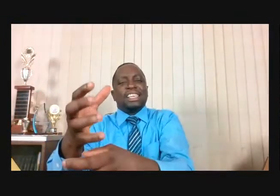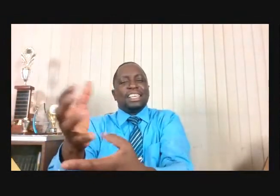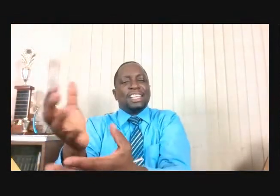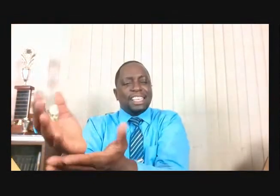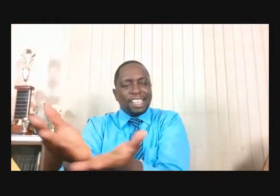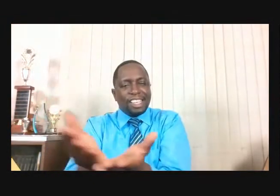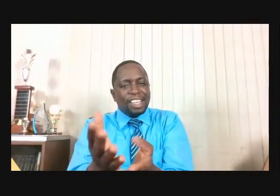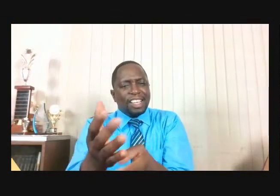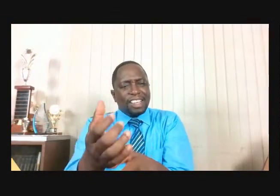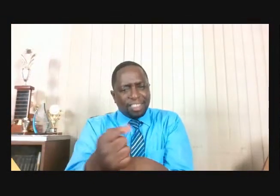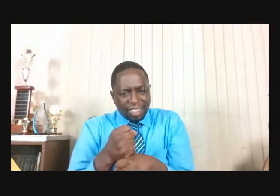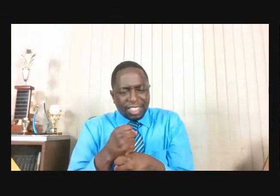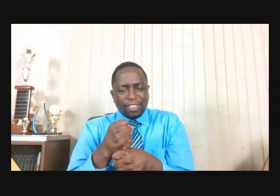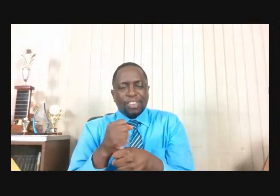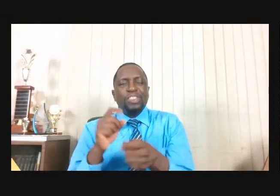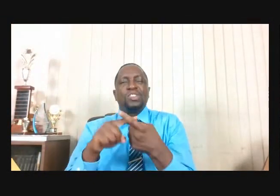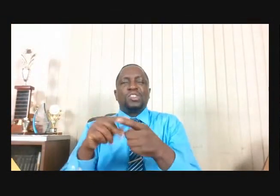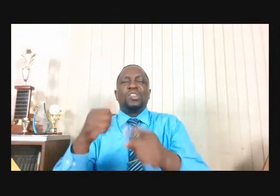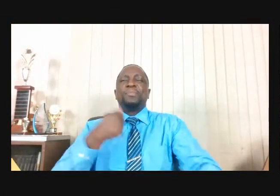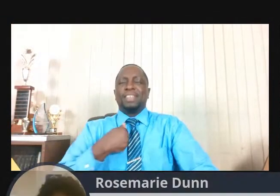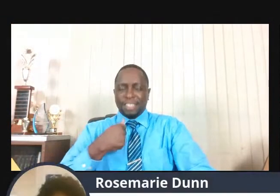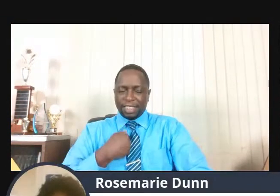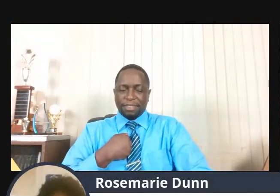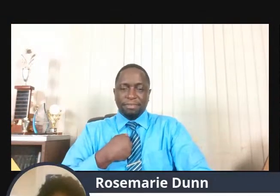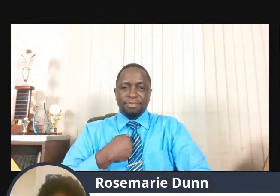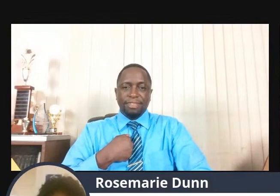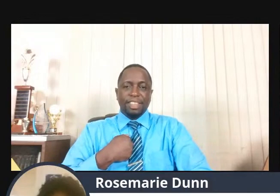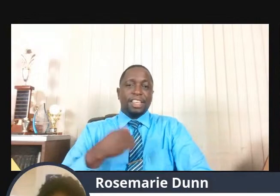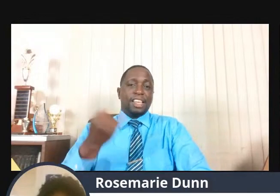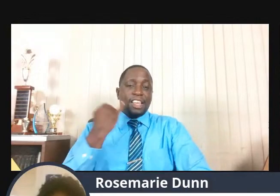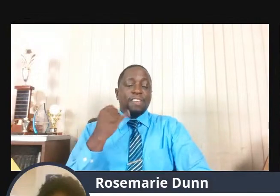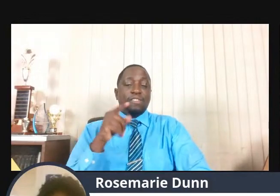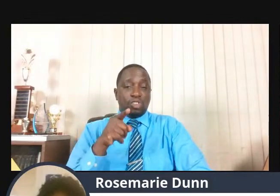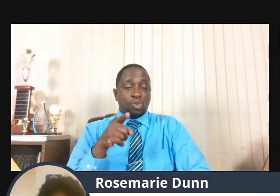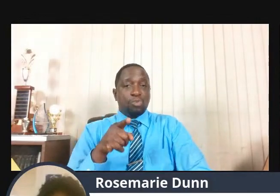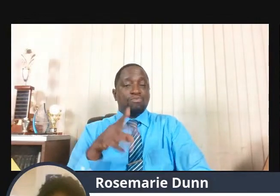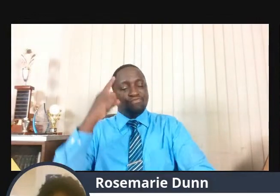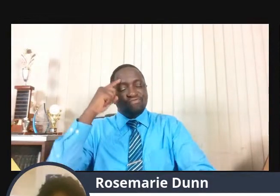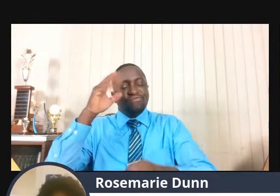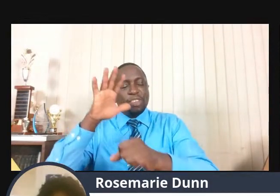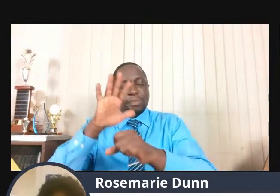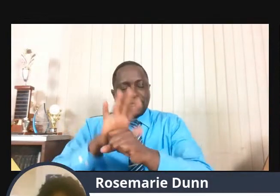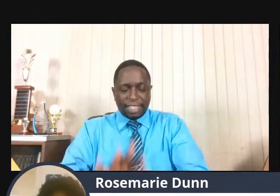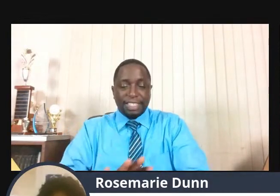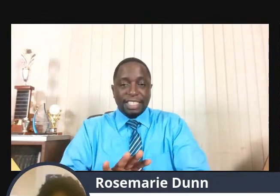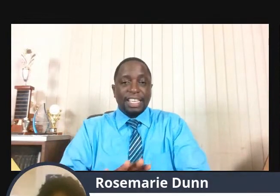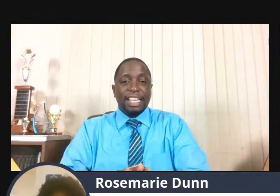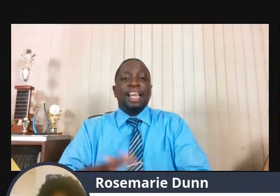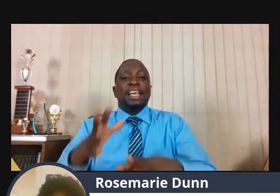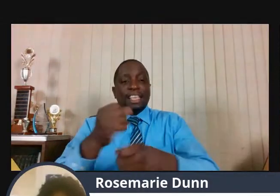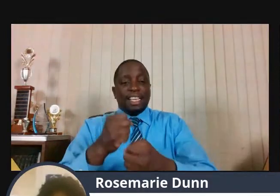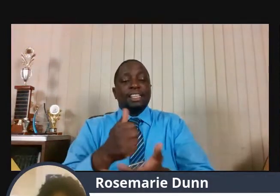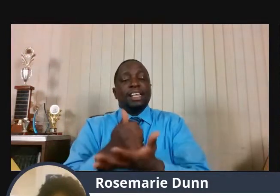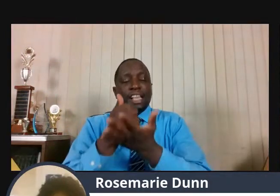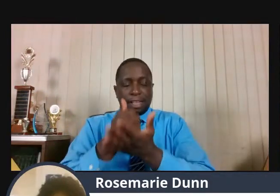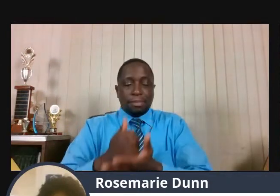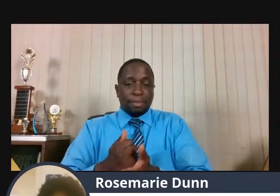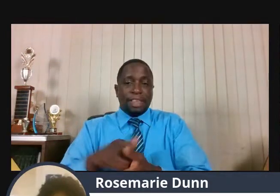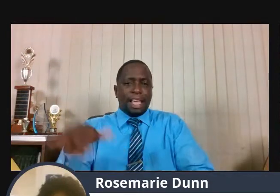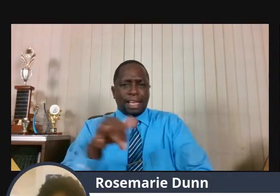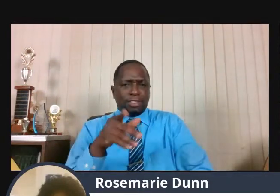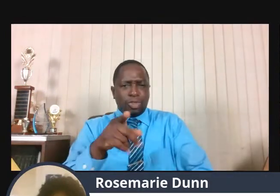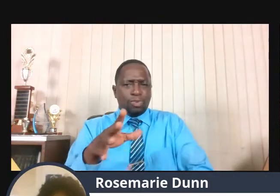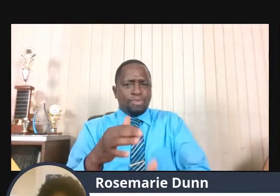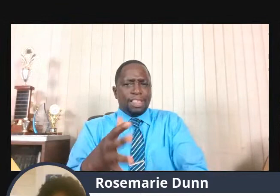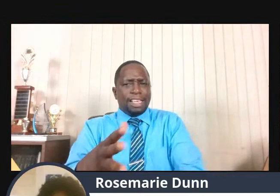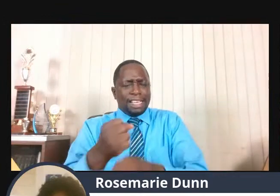If you're depressed, I encourage you, get the help. But as you're getting the help from